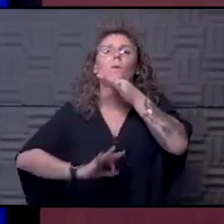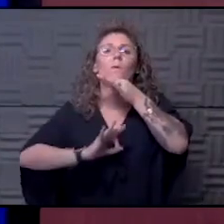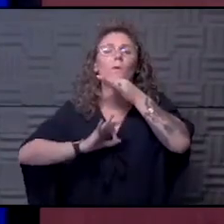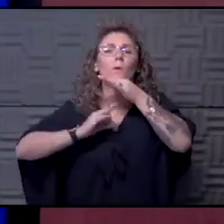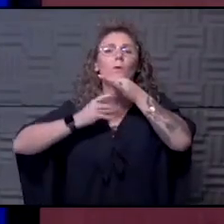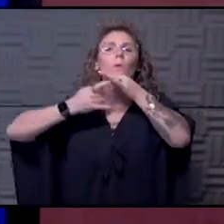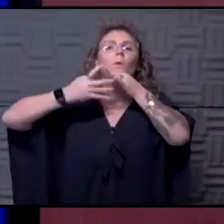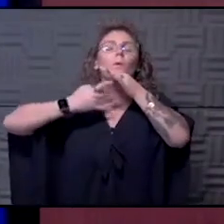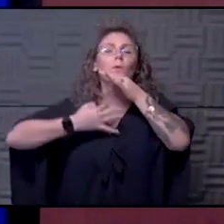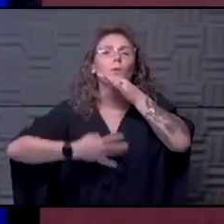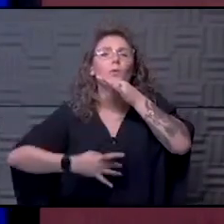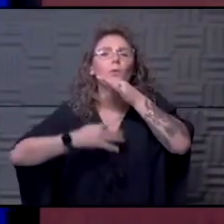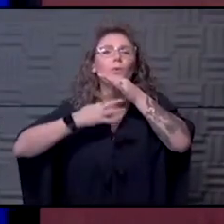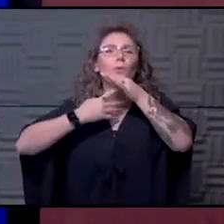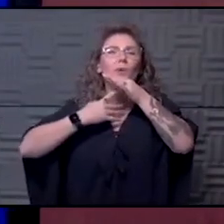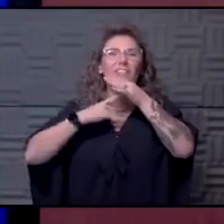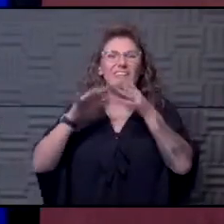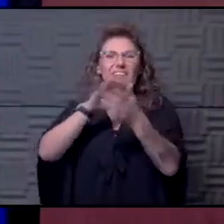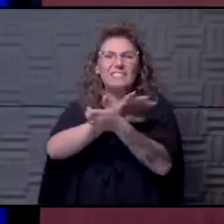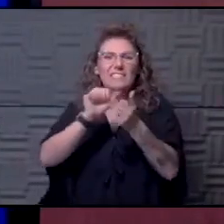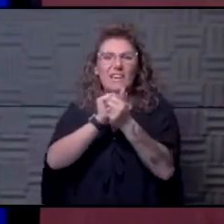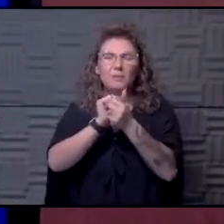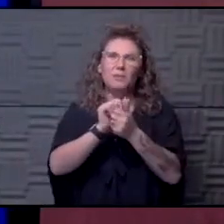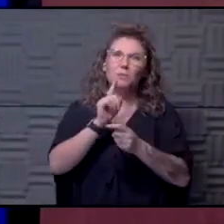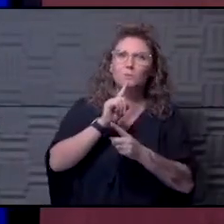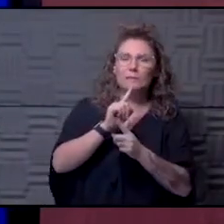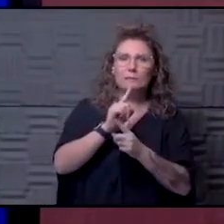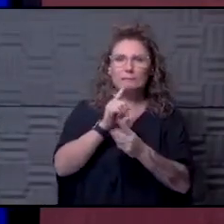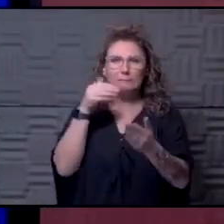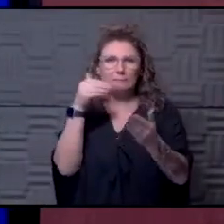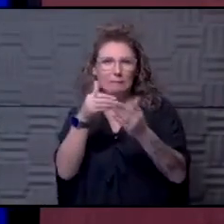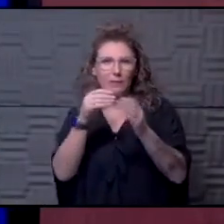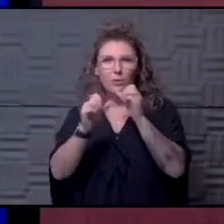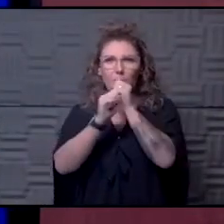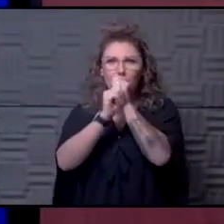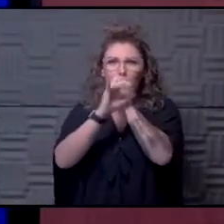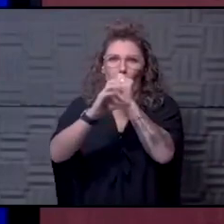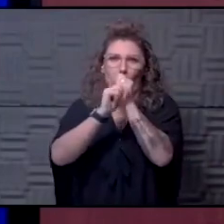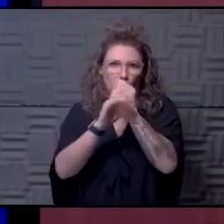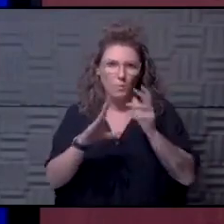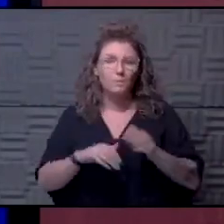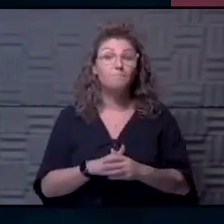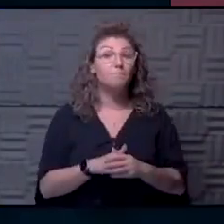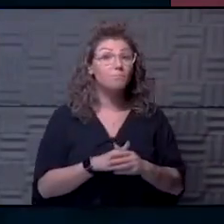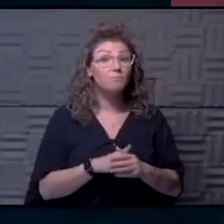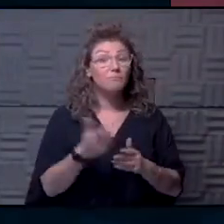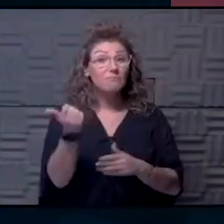airway, usually right around where that balloon is. Leslie, is there anything else that you guys are seeing up in the ICU right now?